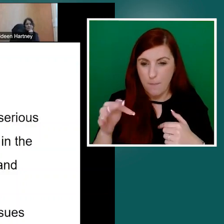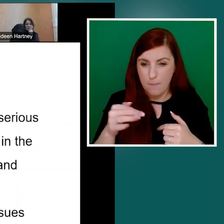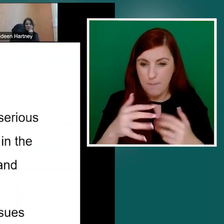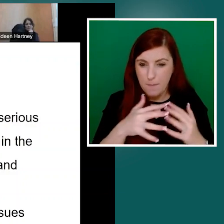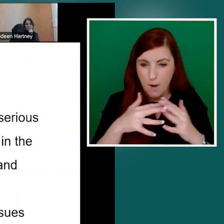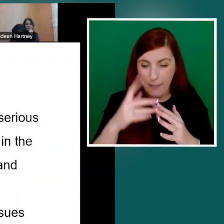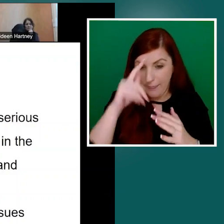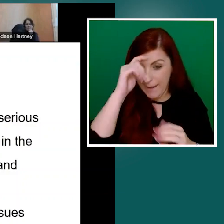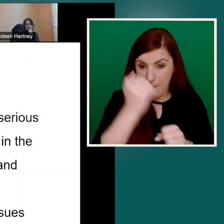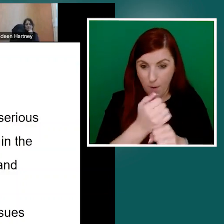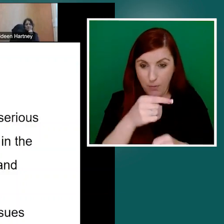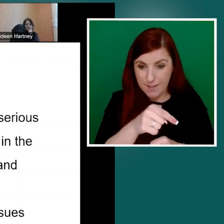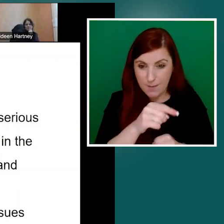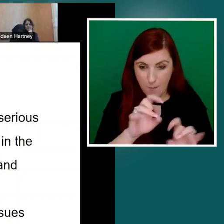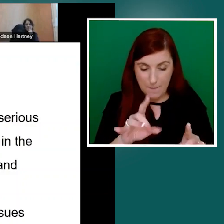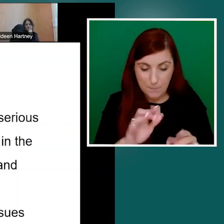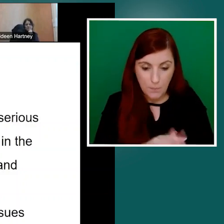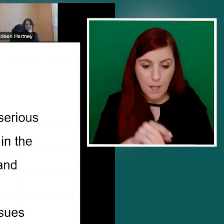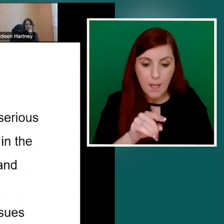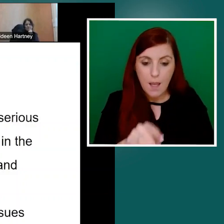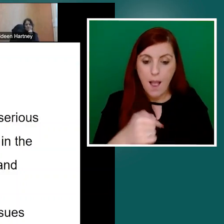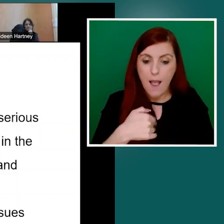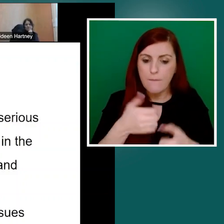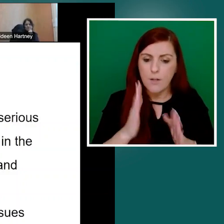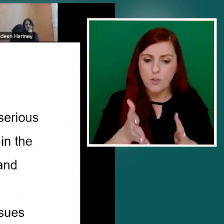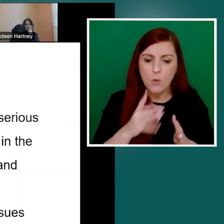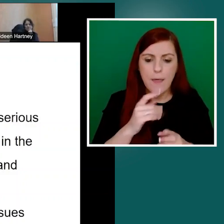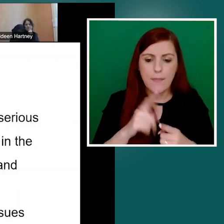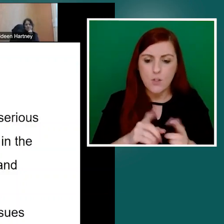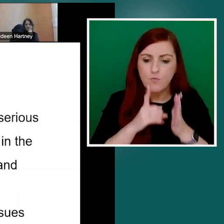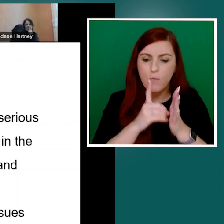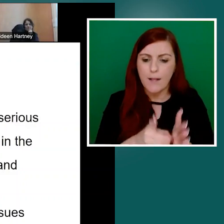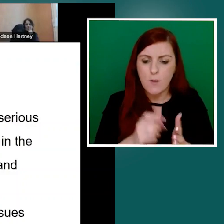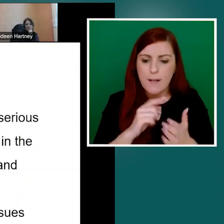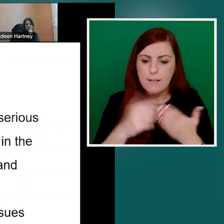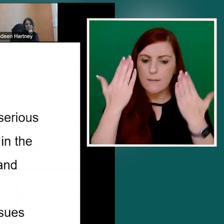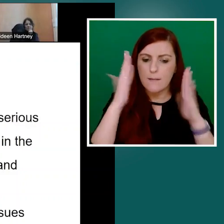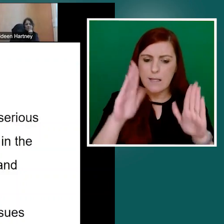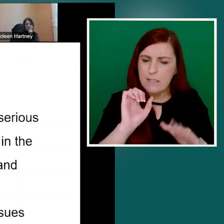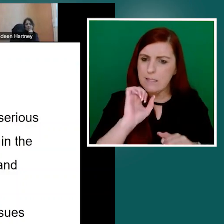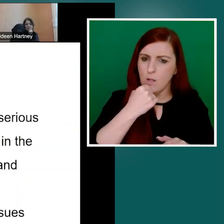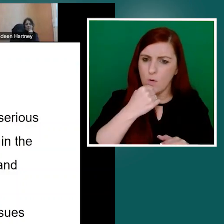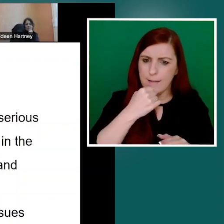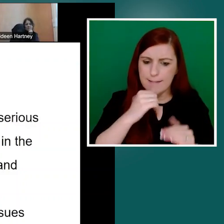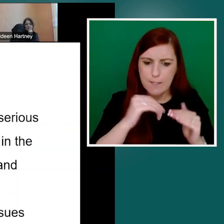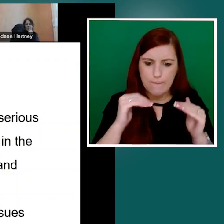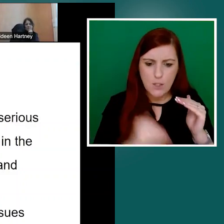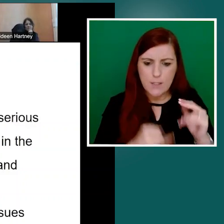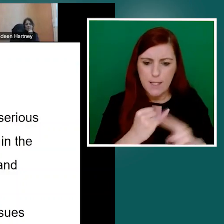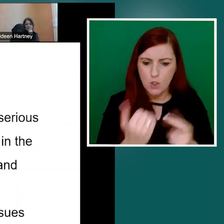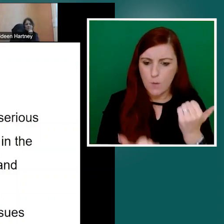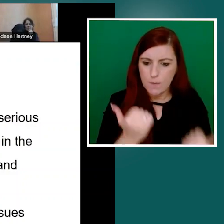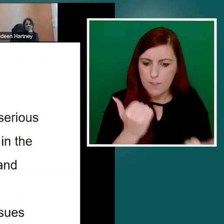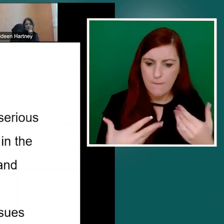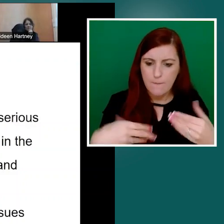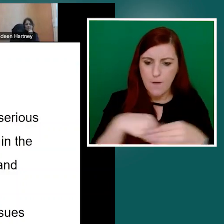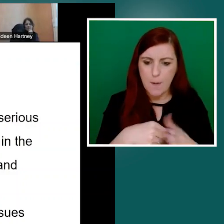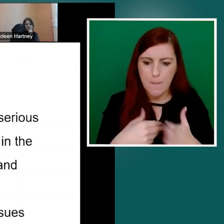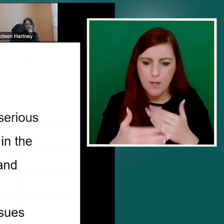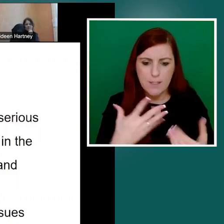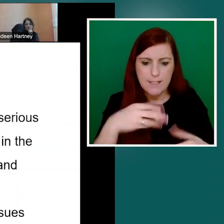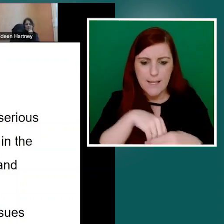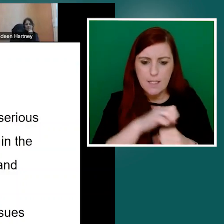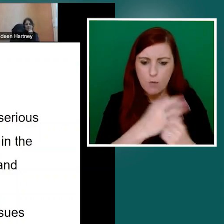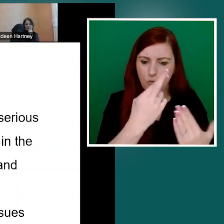exhibited a serious deficiency in judgment involving matters contained in the report and that he does not command the respect and confidence needed to lead the